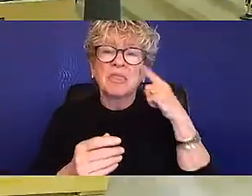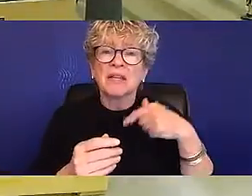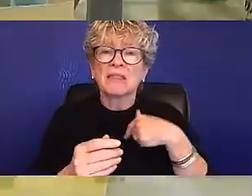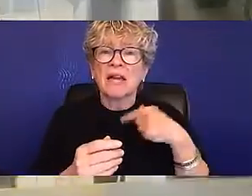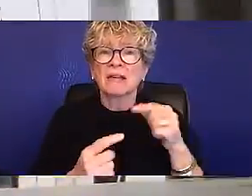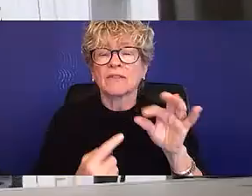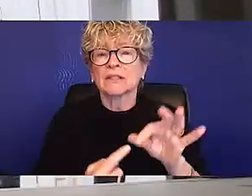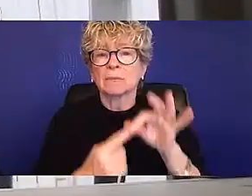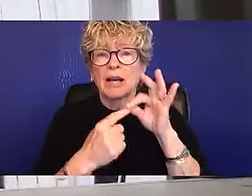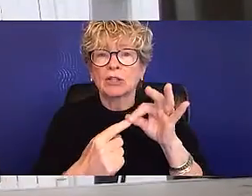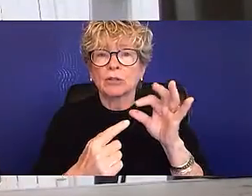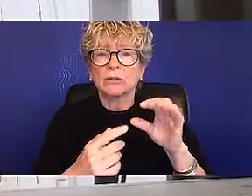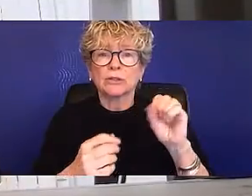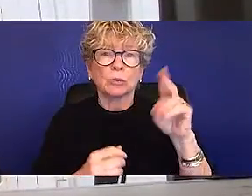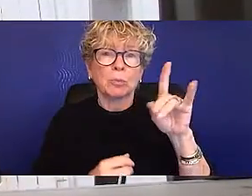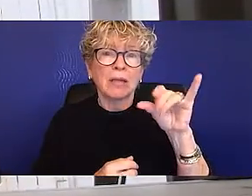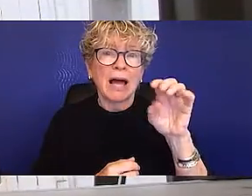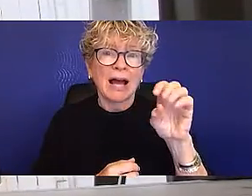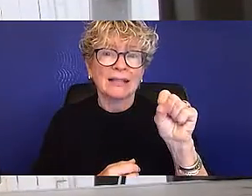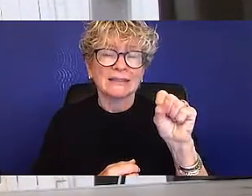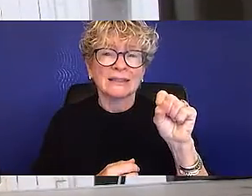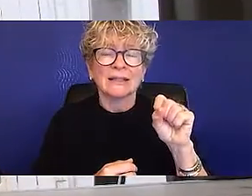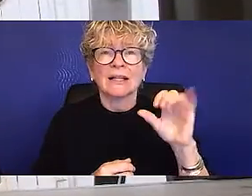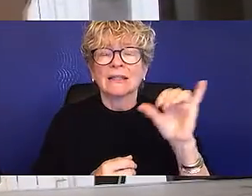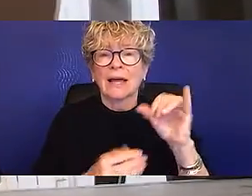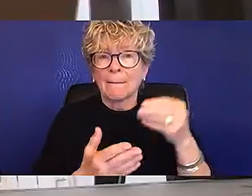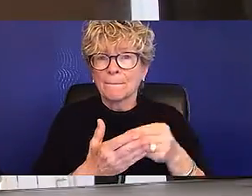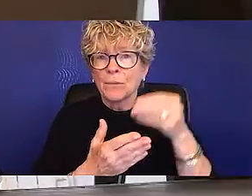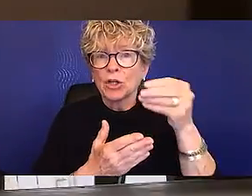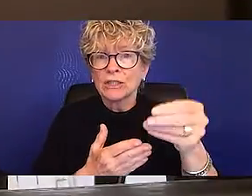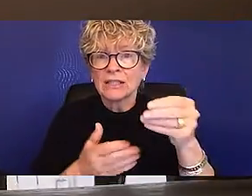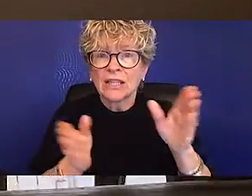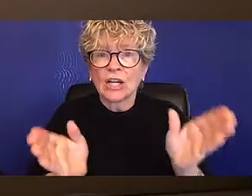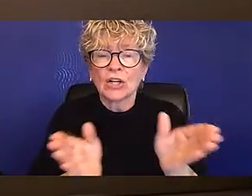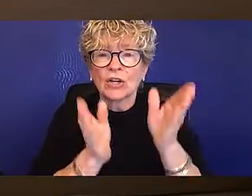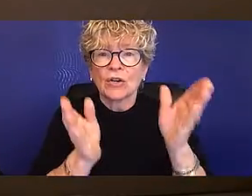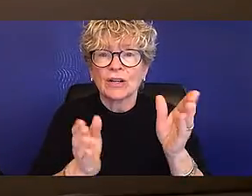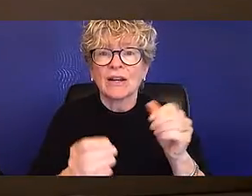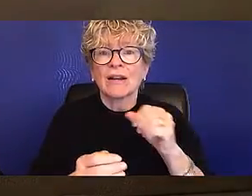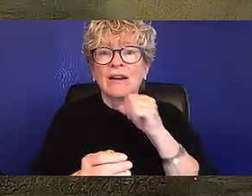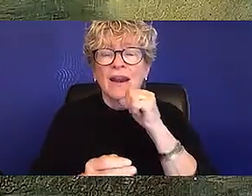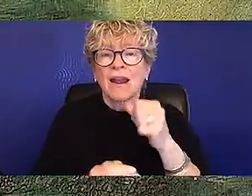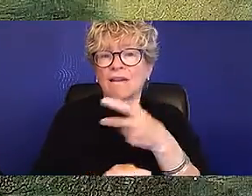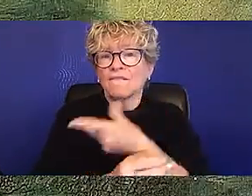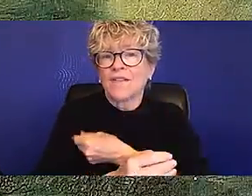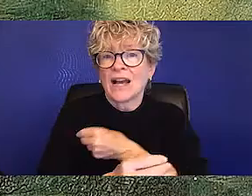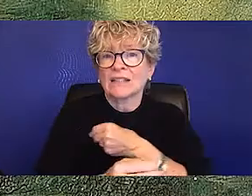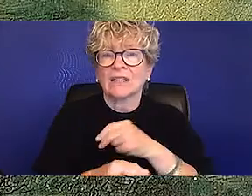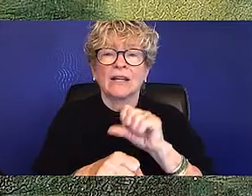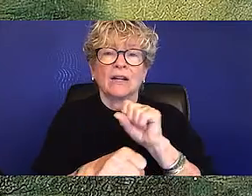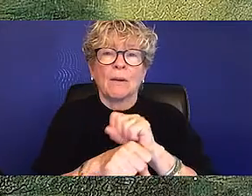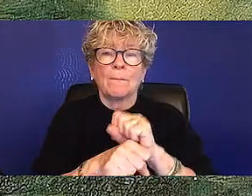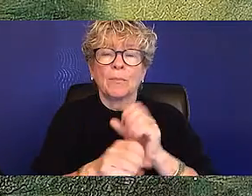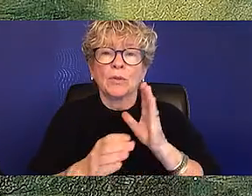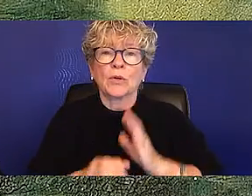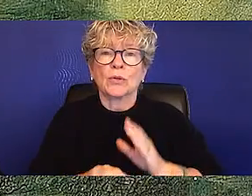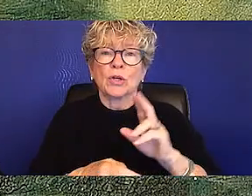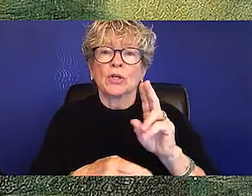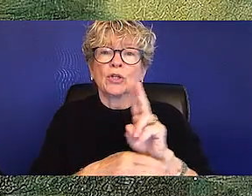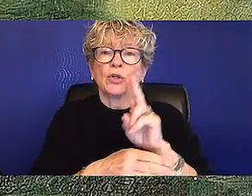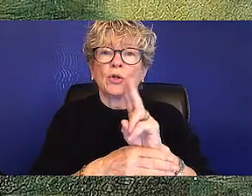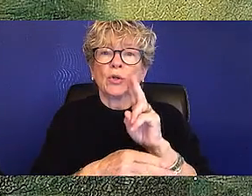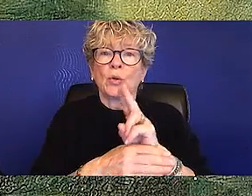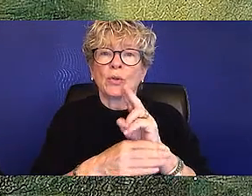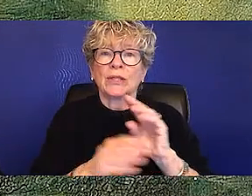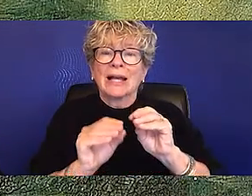Some disabilities may be best accommodated by the availability of specialty supplies. For example, purchasing and